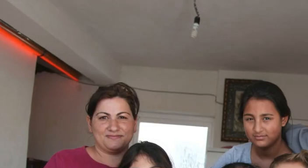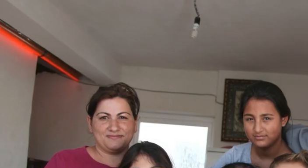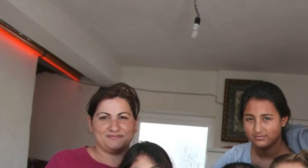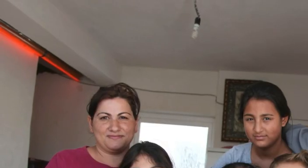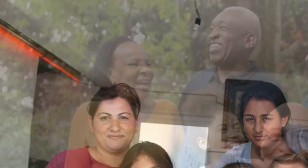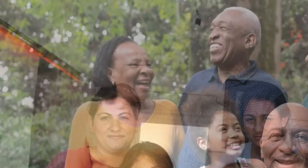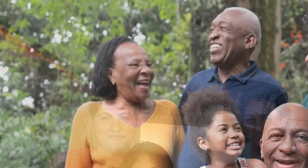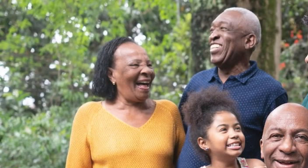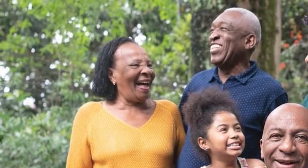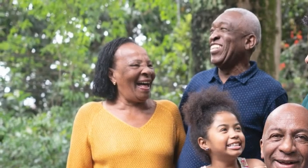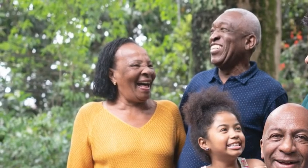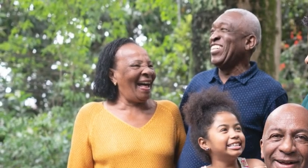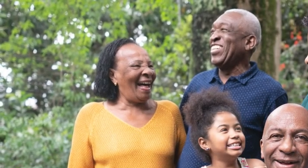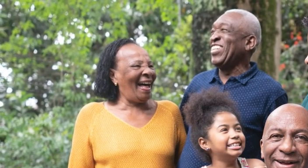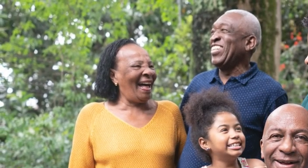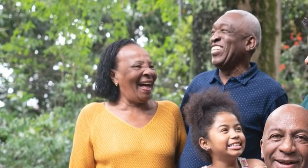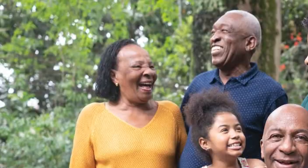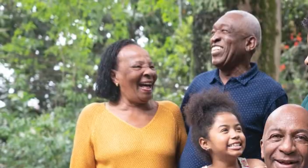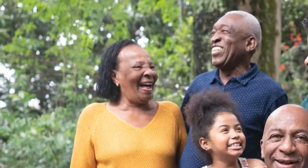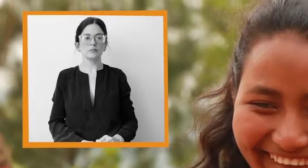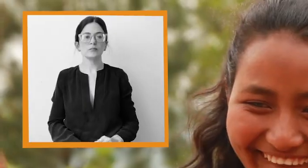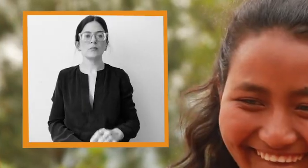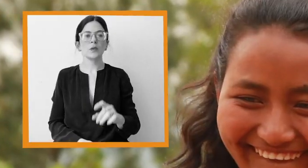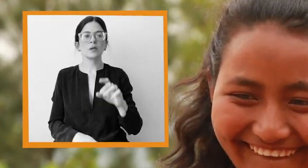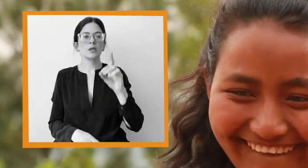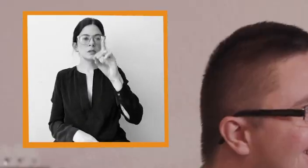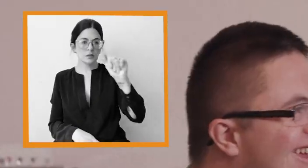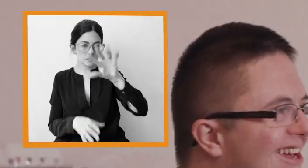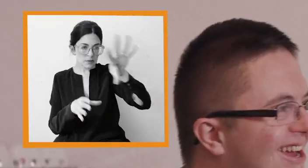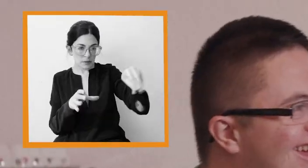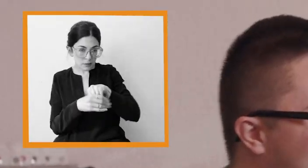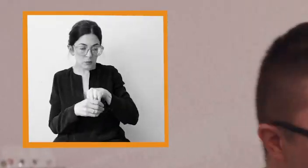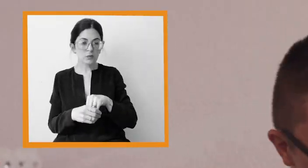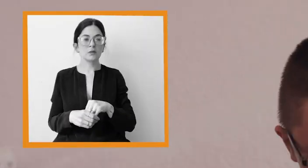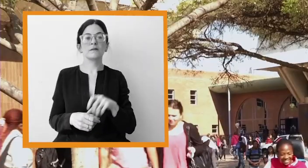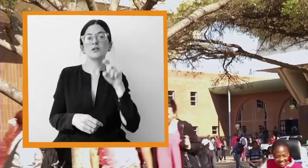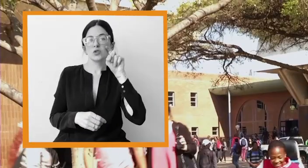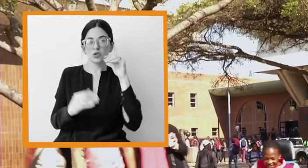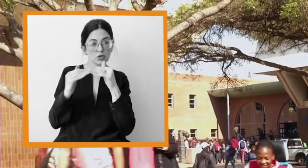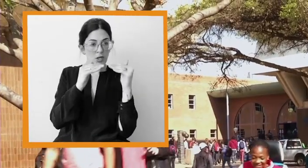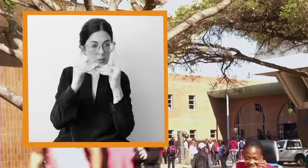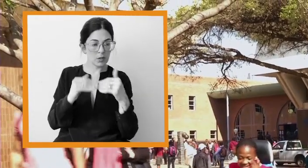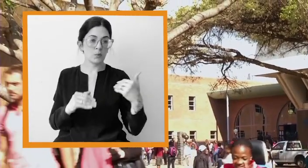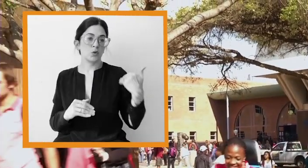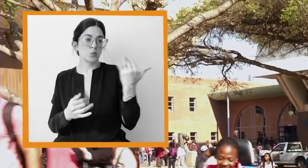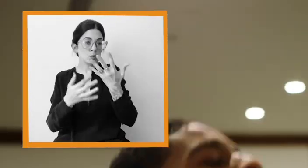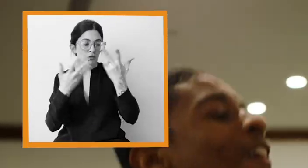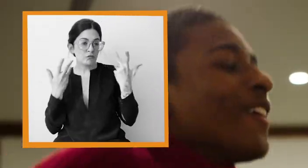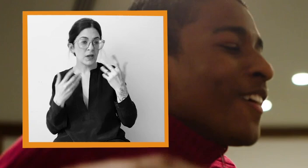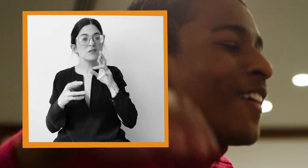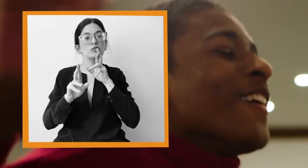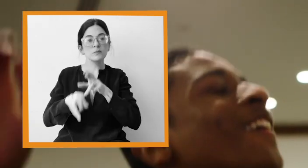institutions, psychiatric facilities, and prison. Disability inclusive, gender equitable, and the youth-friendly